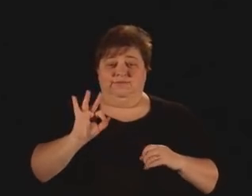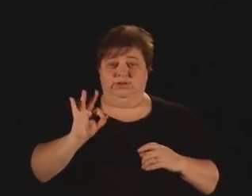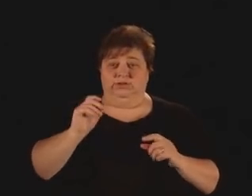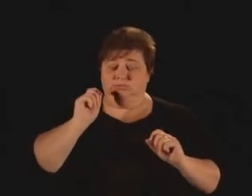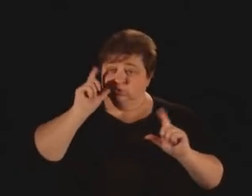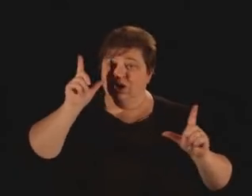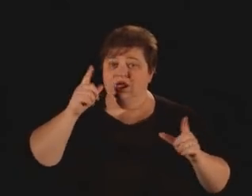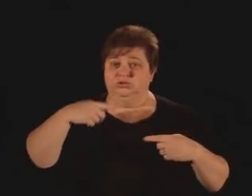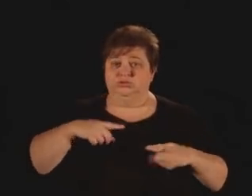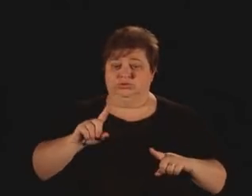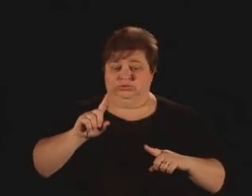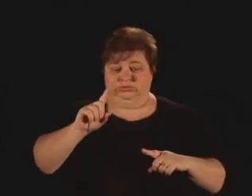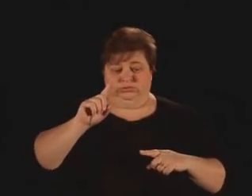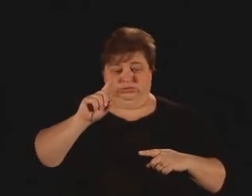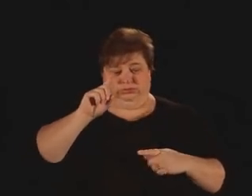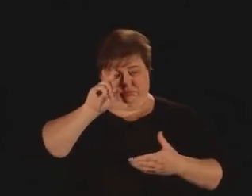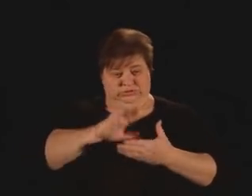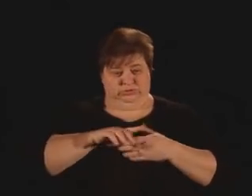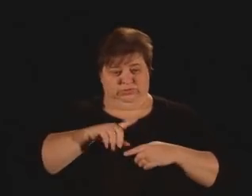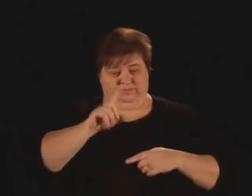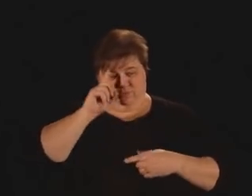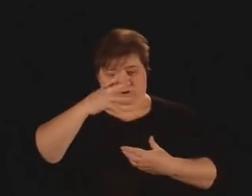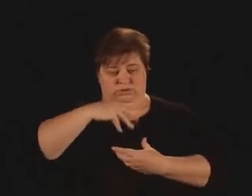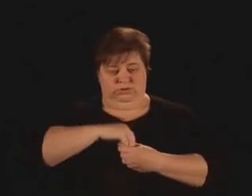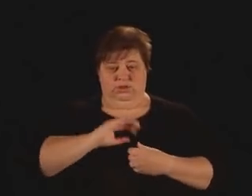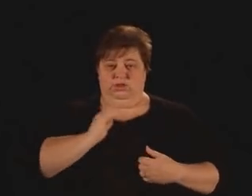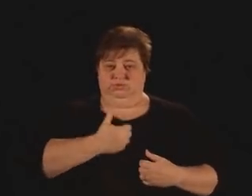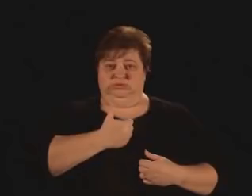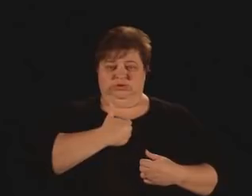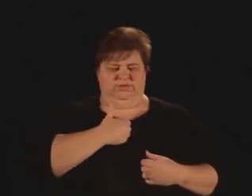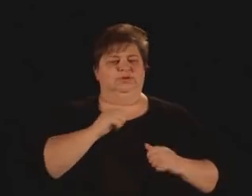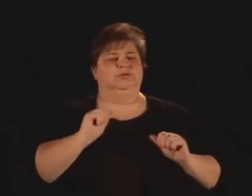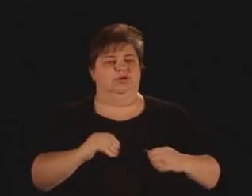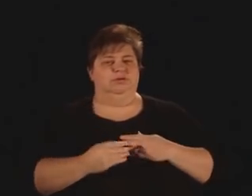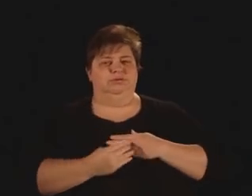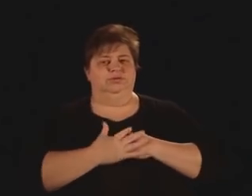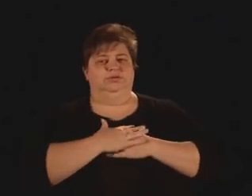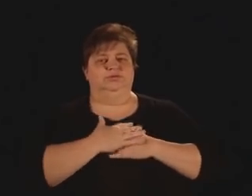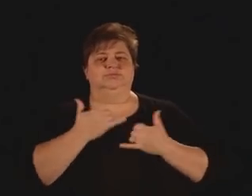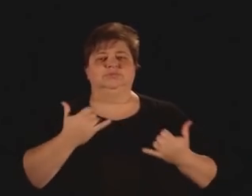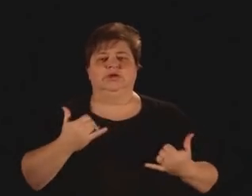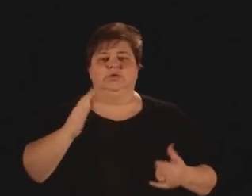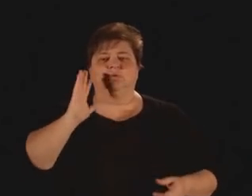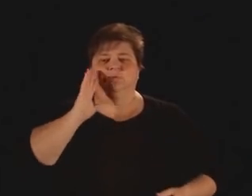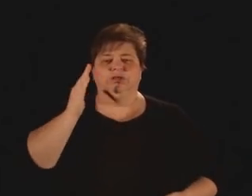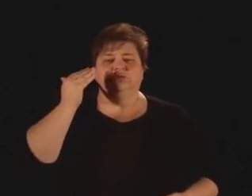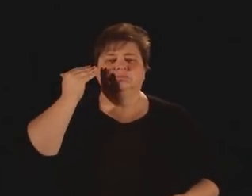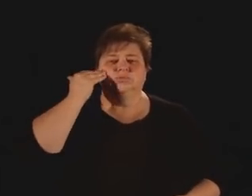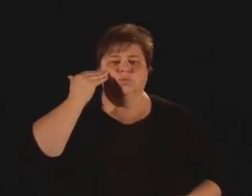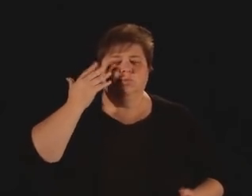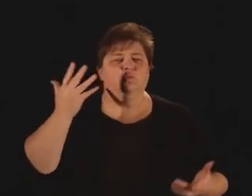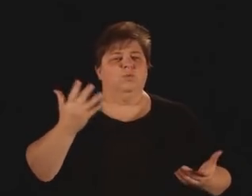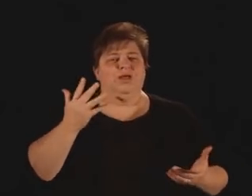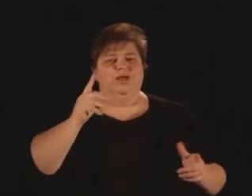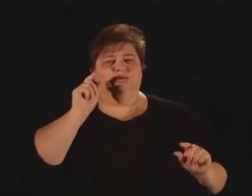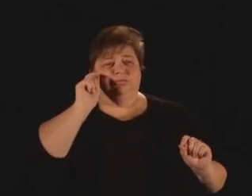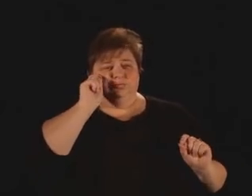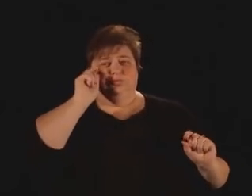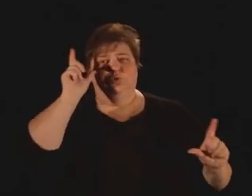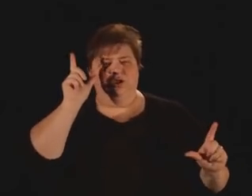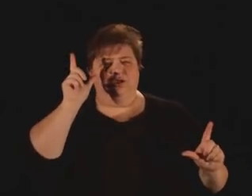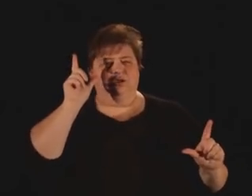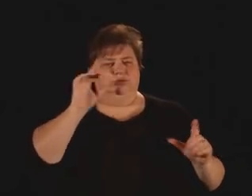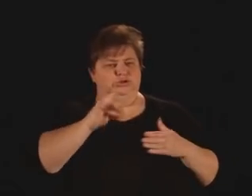can be defining and formative. So now that you know what a surprise-driven belief formation looks like,